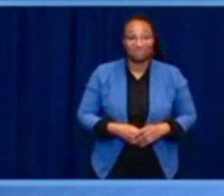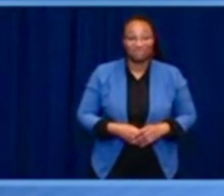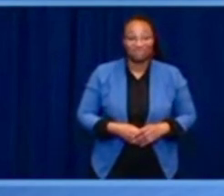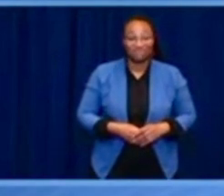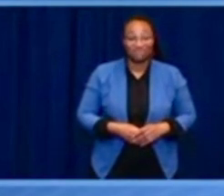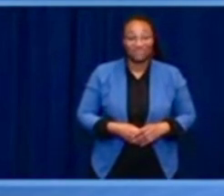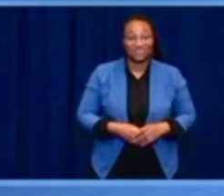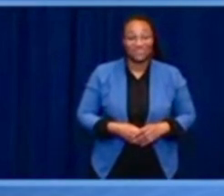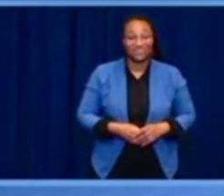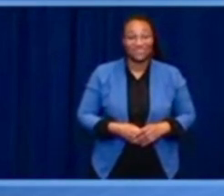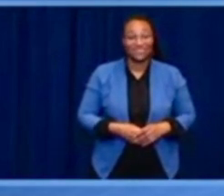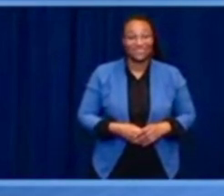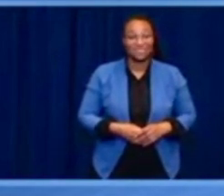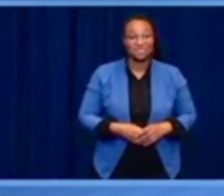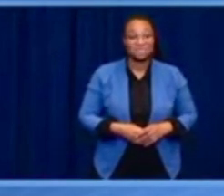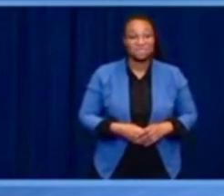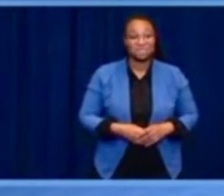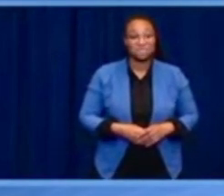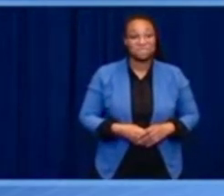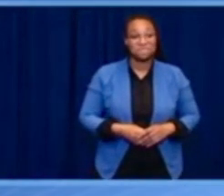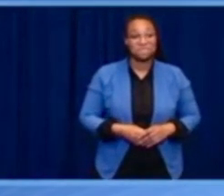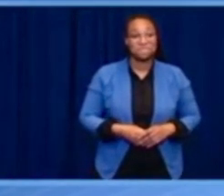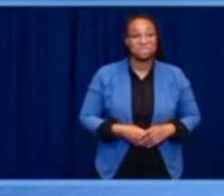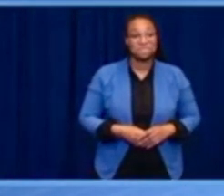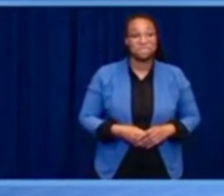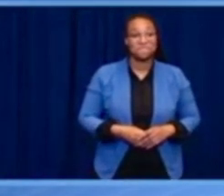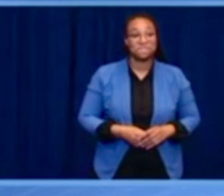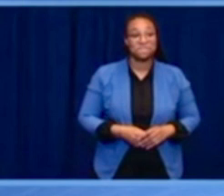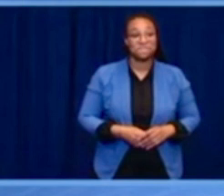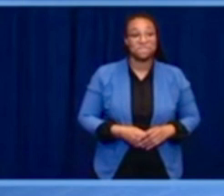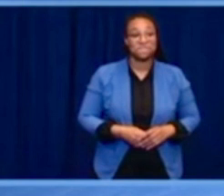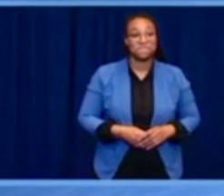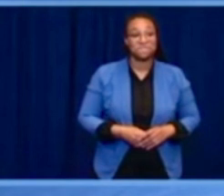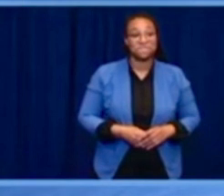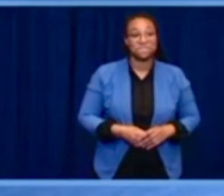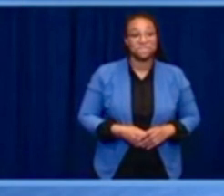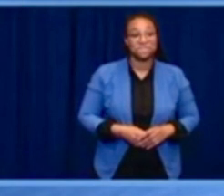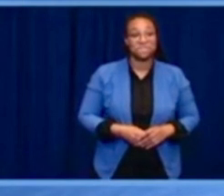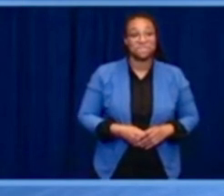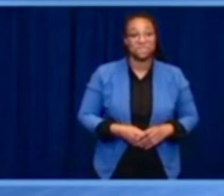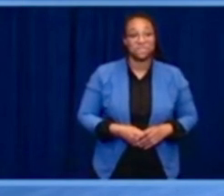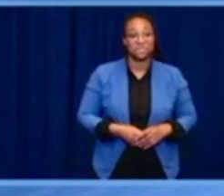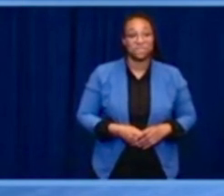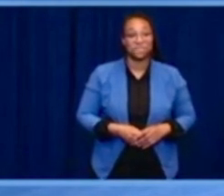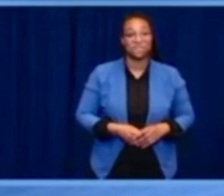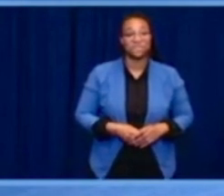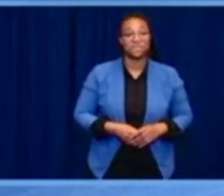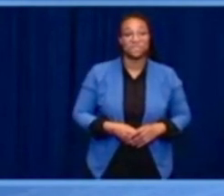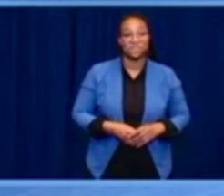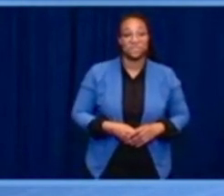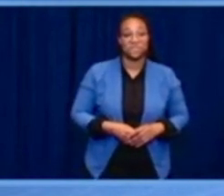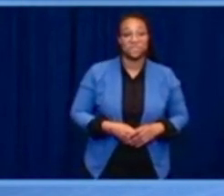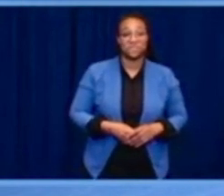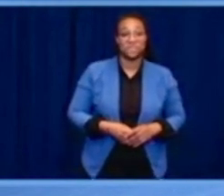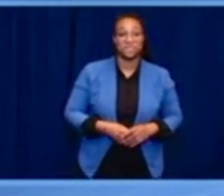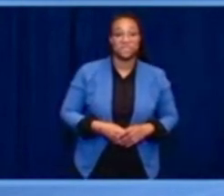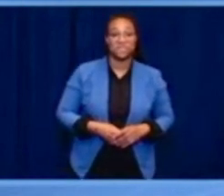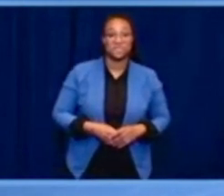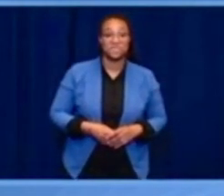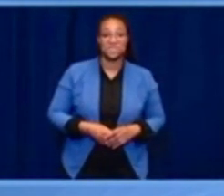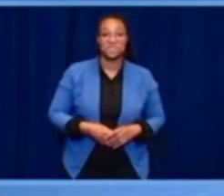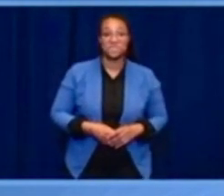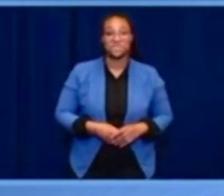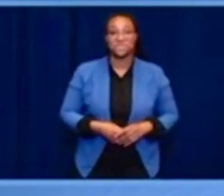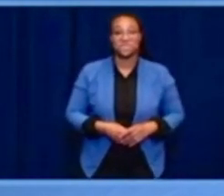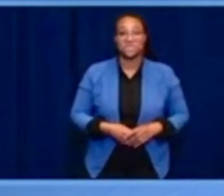you for the work you've put in over the last 15 months to deliver on commitments you made to each other and to our peoples for the first